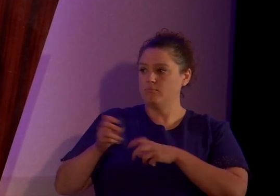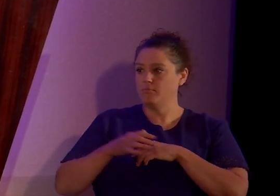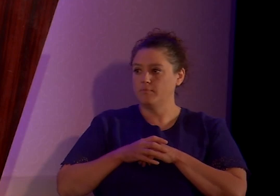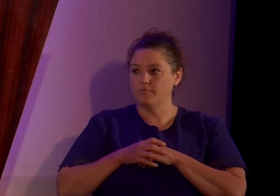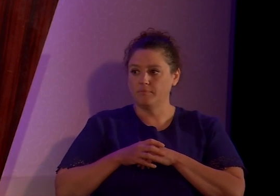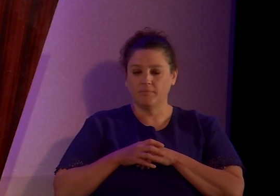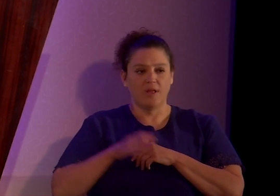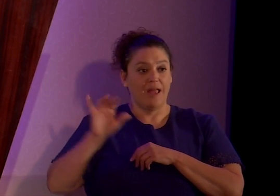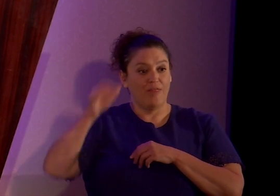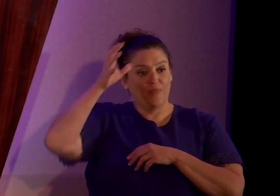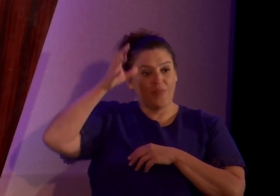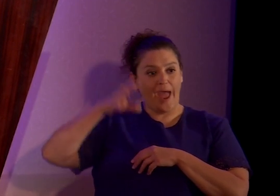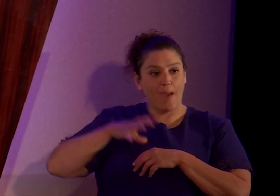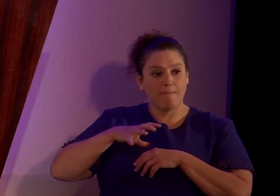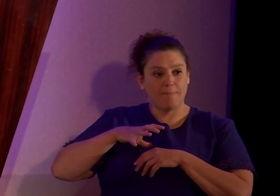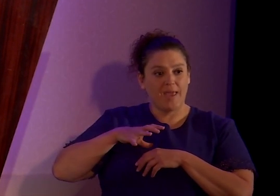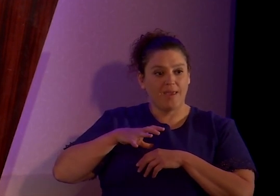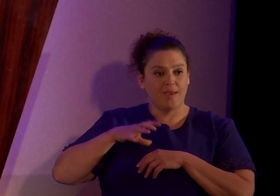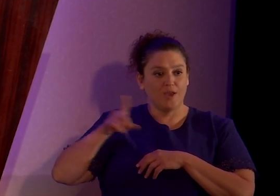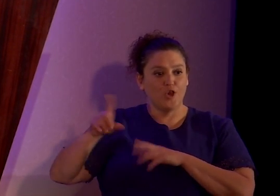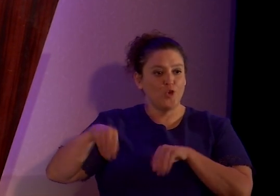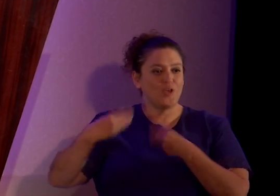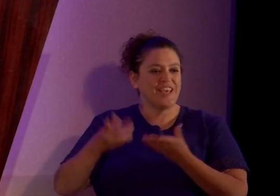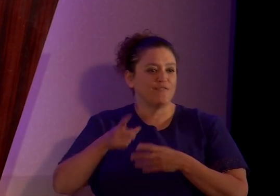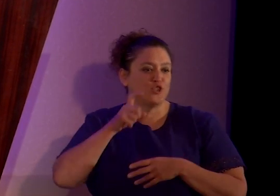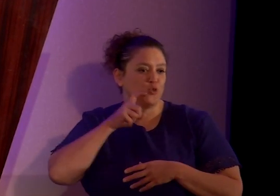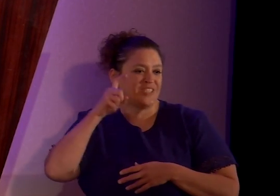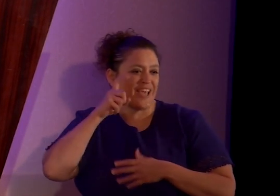that man who gives you sexual pleasure.